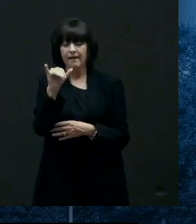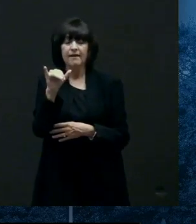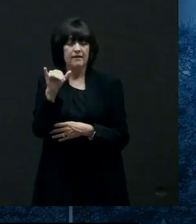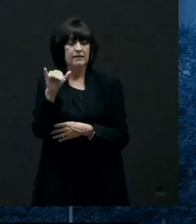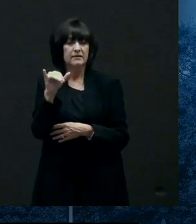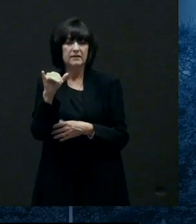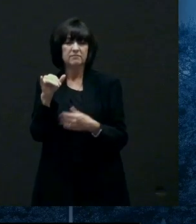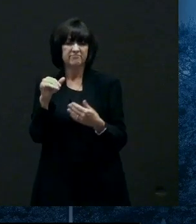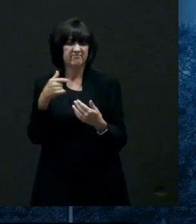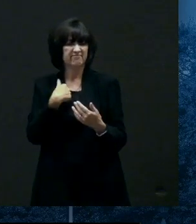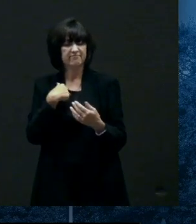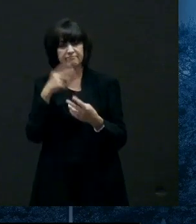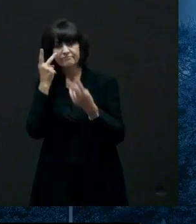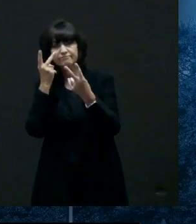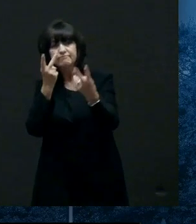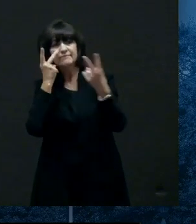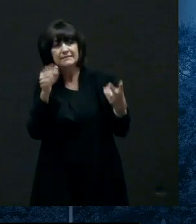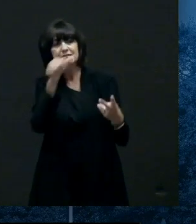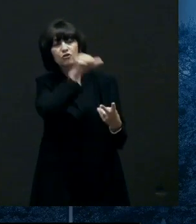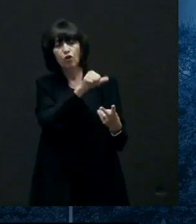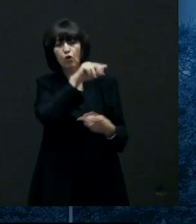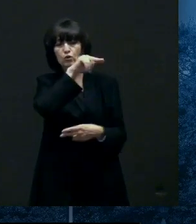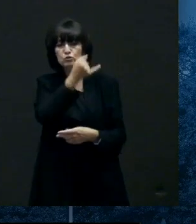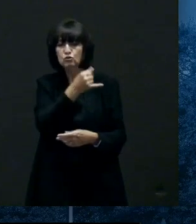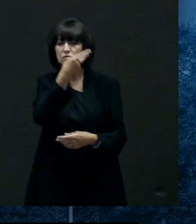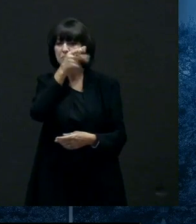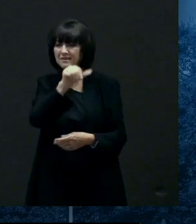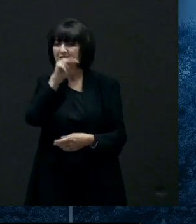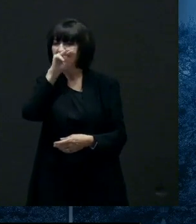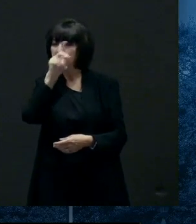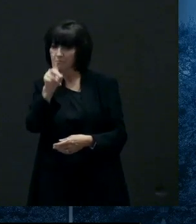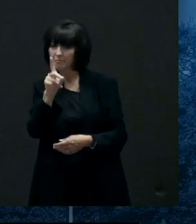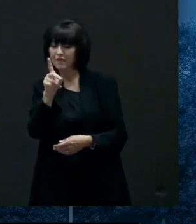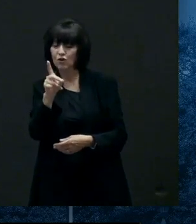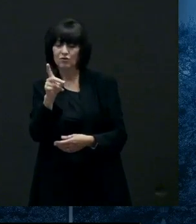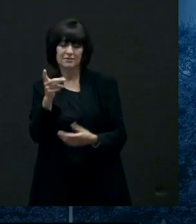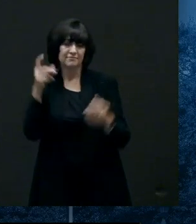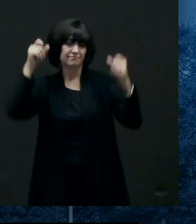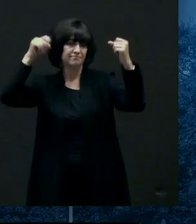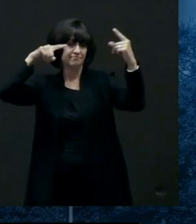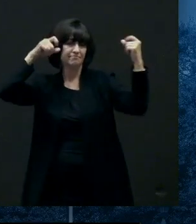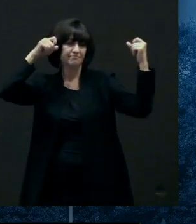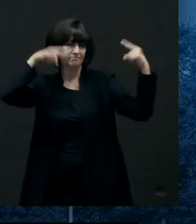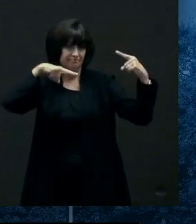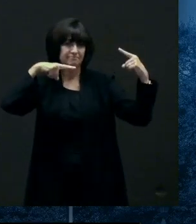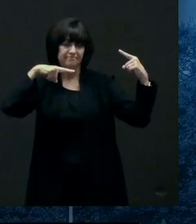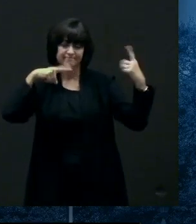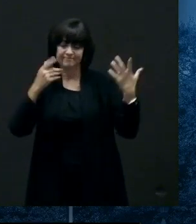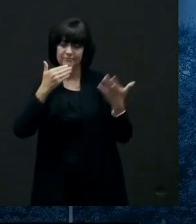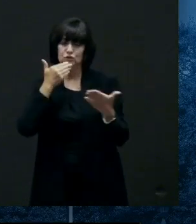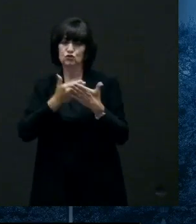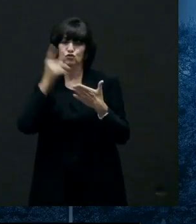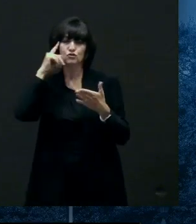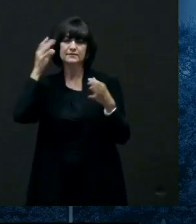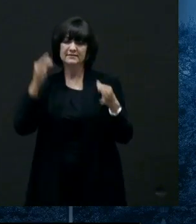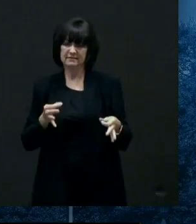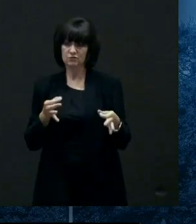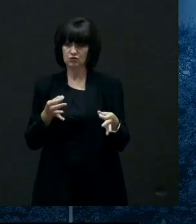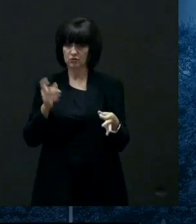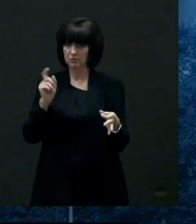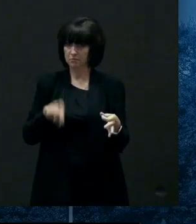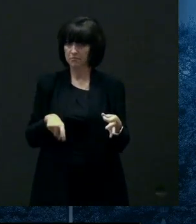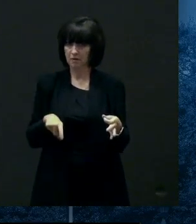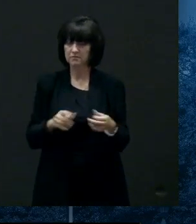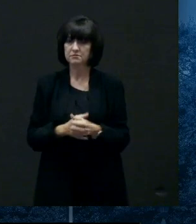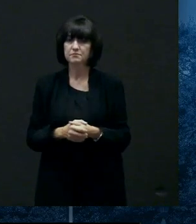maryland and new jersey and so uh and that i think they've uh they've made a good decision going forward i